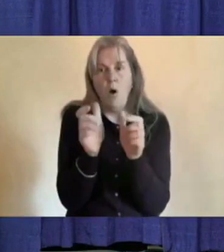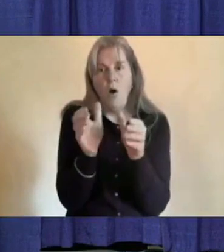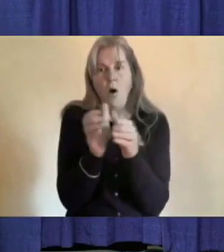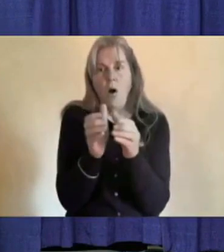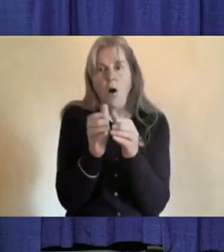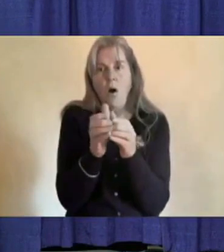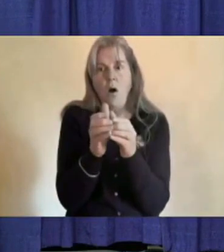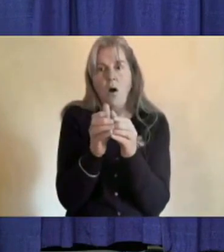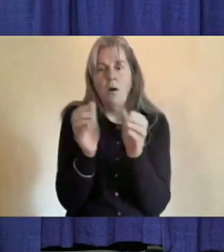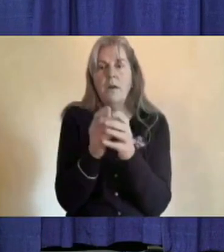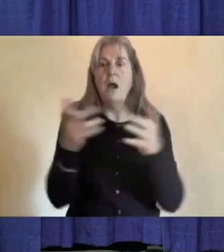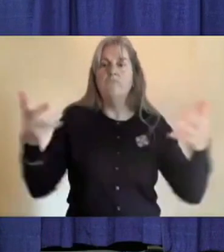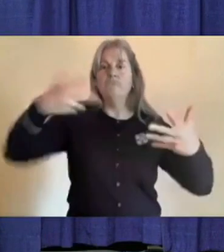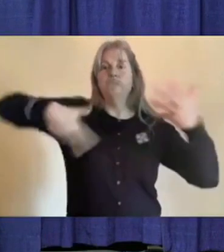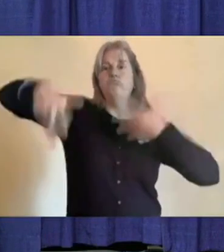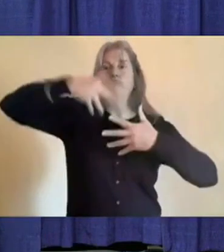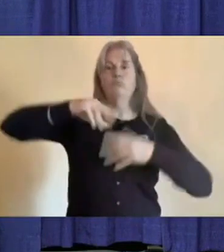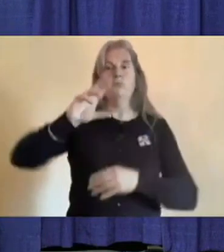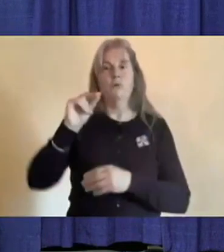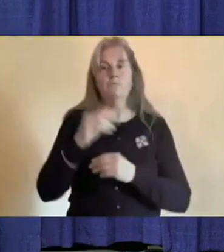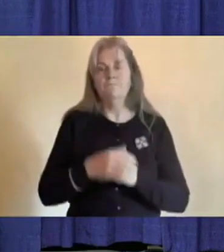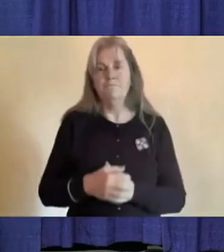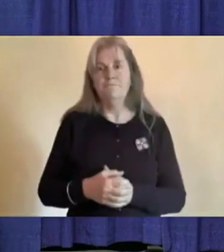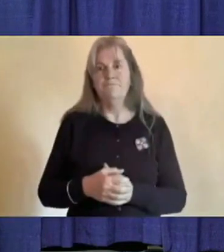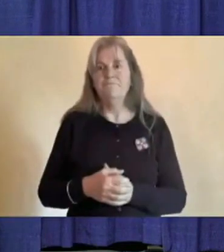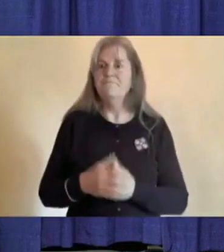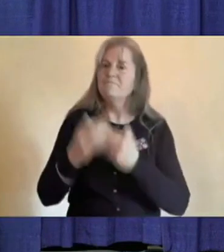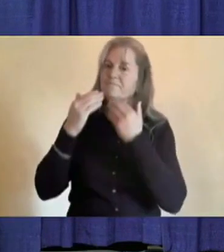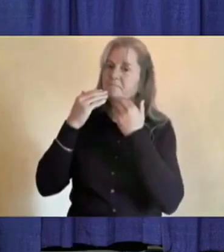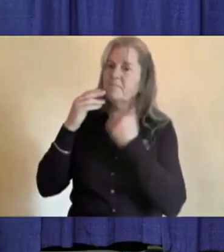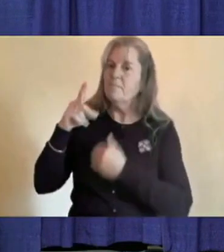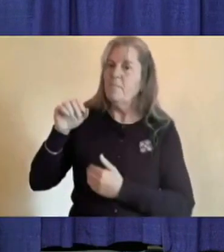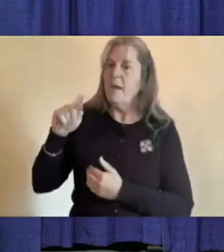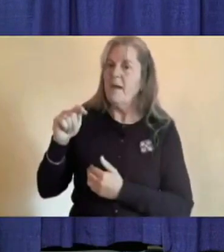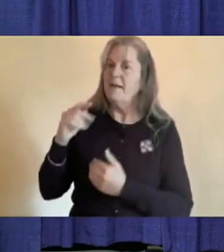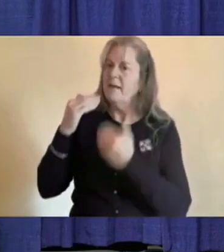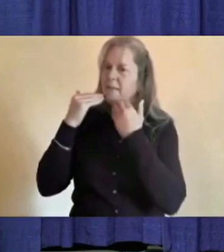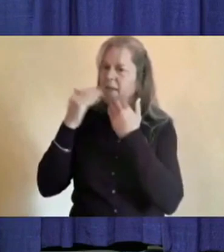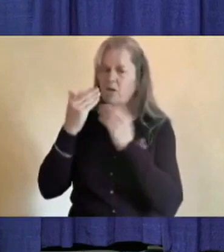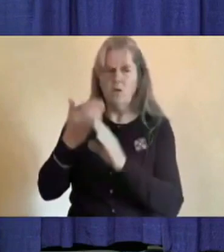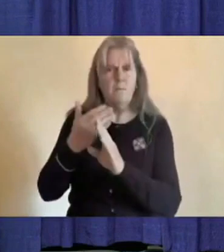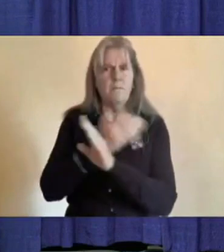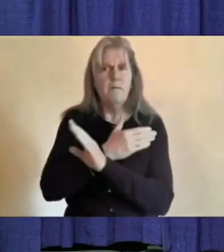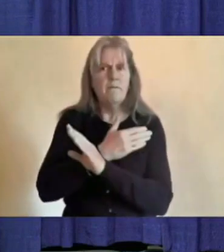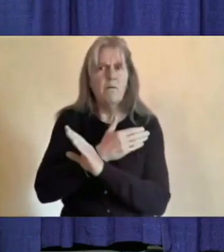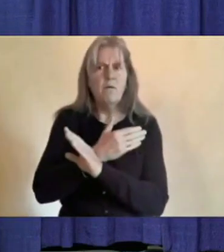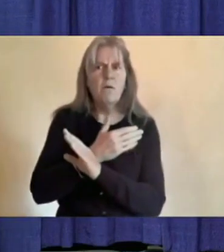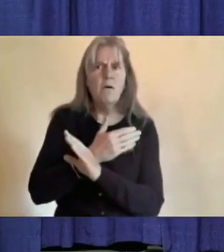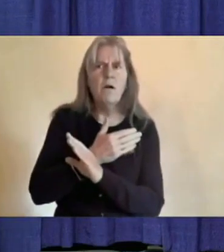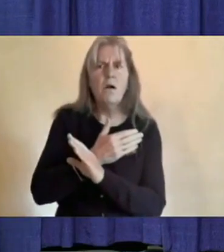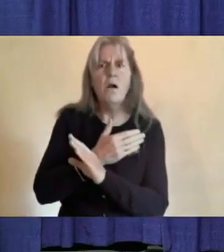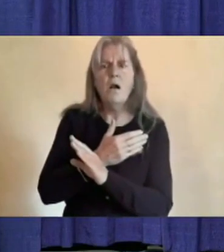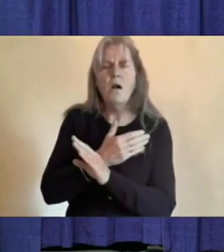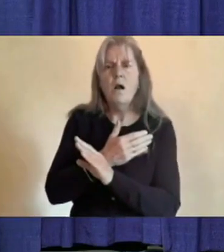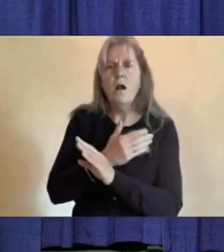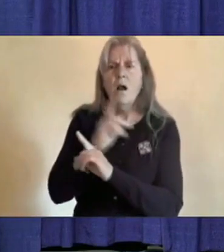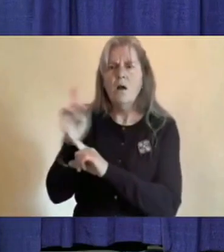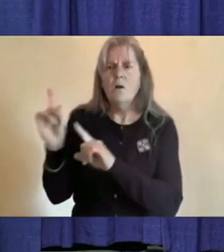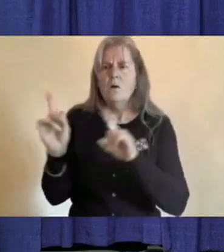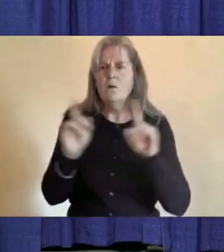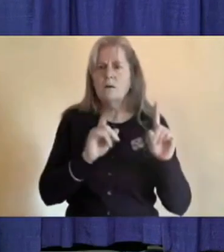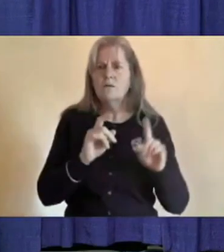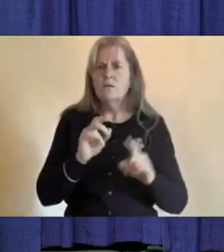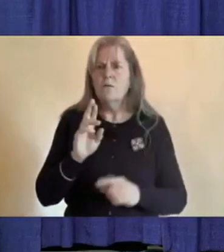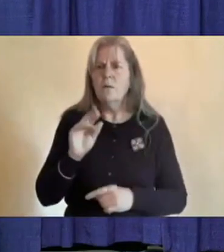Thank you. Just before we go to the phone lines I want to check are there any reporters that we may have missed on the line I